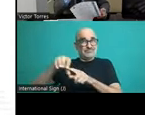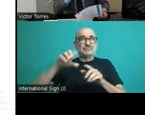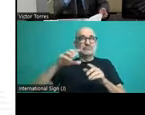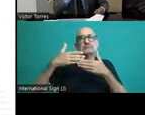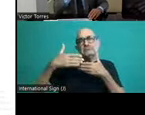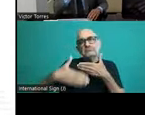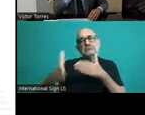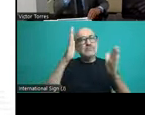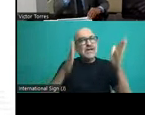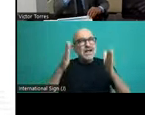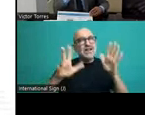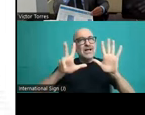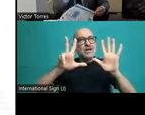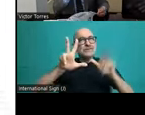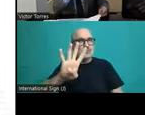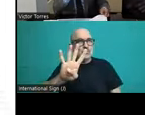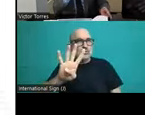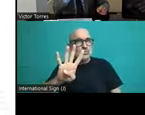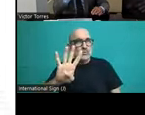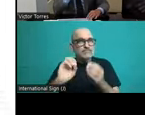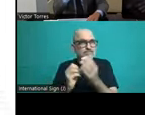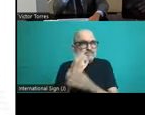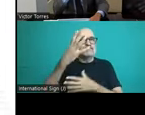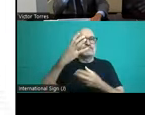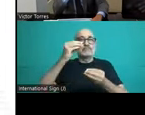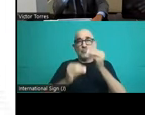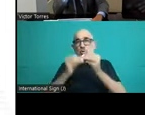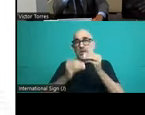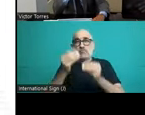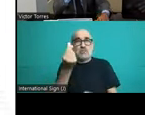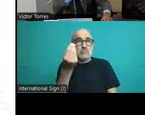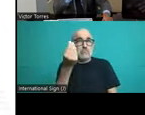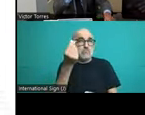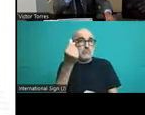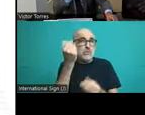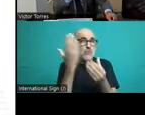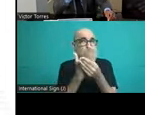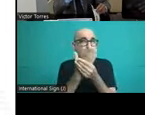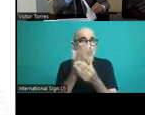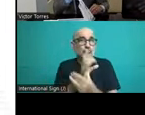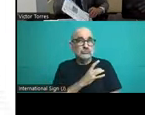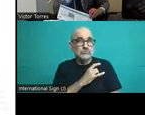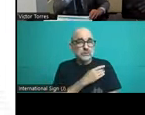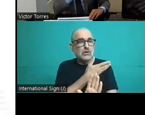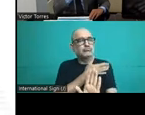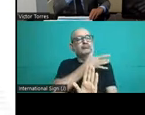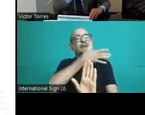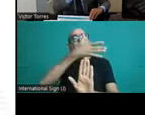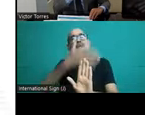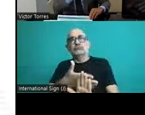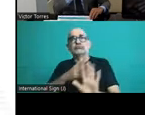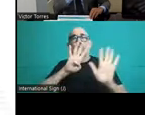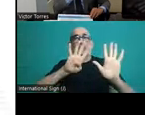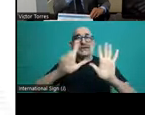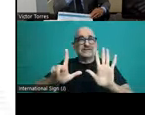1997. And then